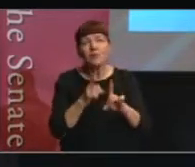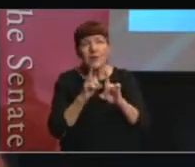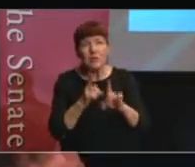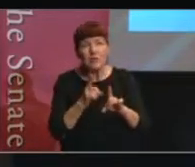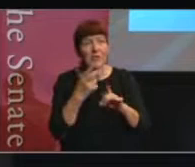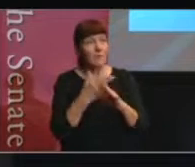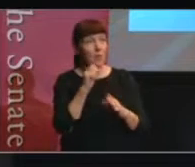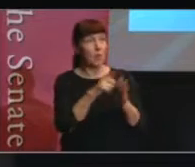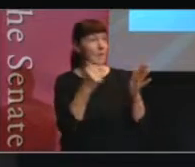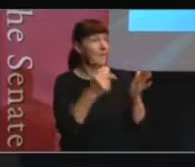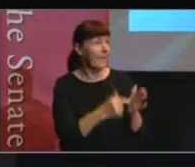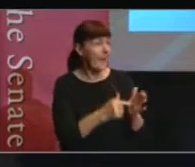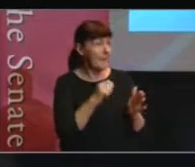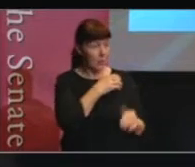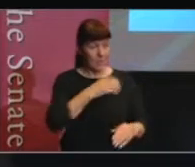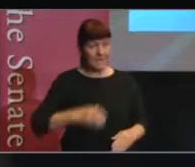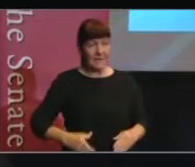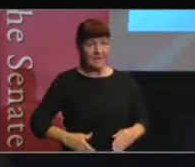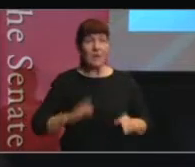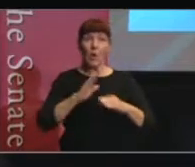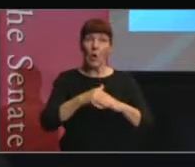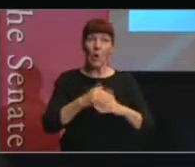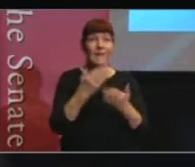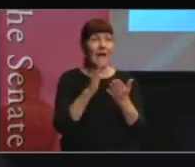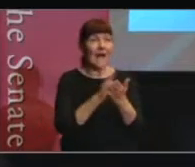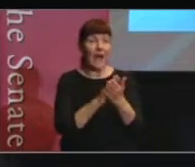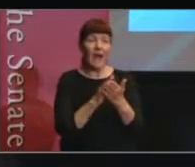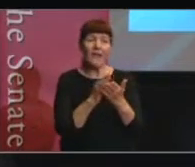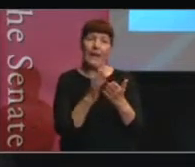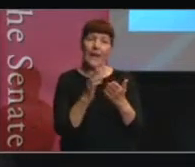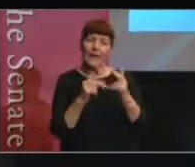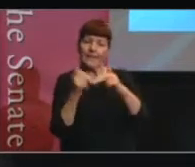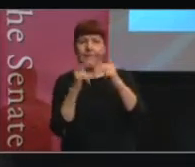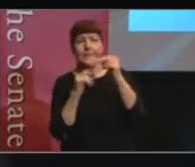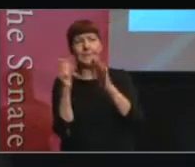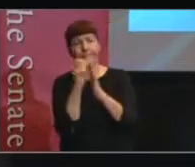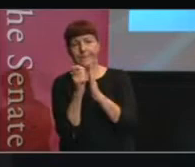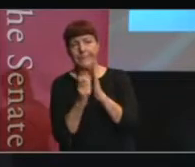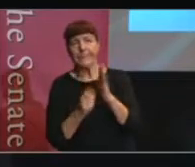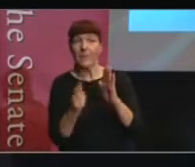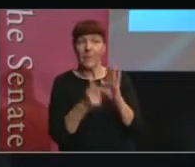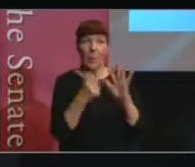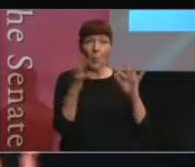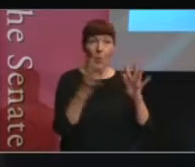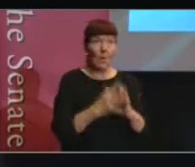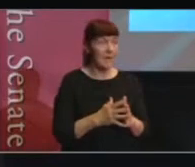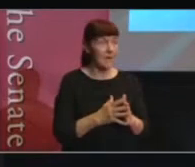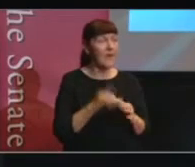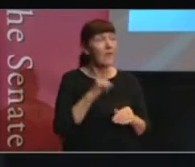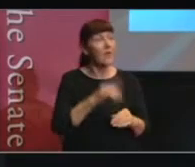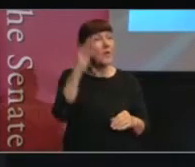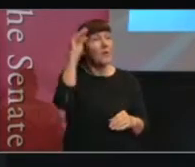department and your minister around the design of the law. So, in that way, the committee's work is having this hidden